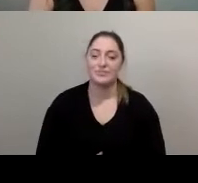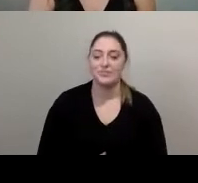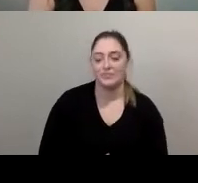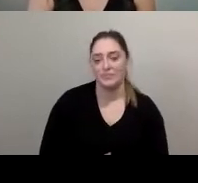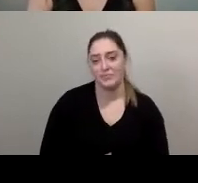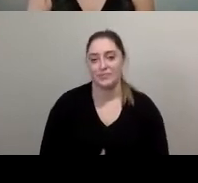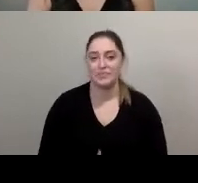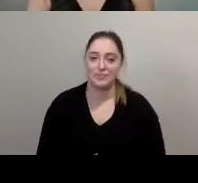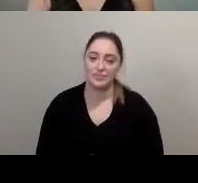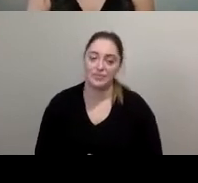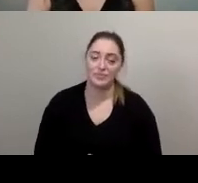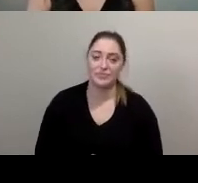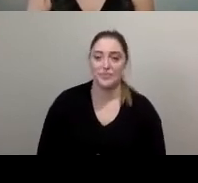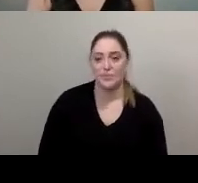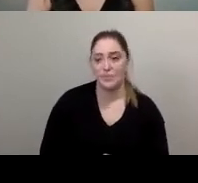realize in